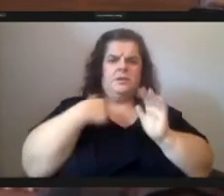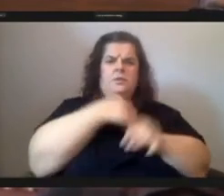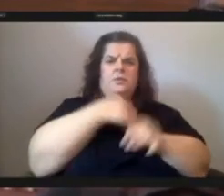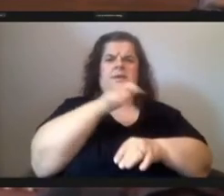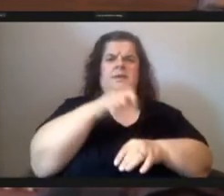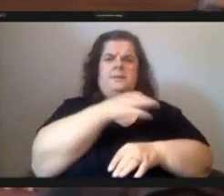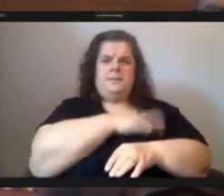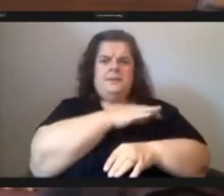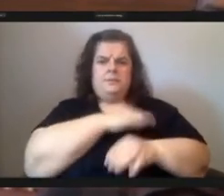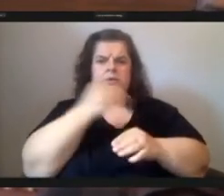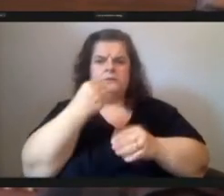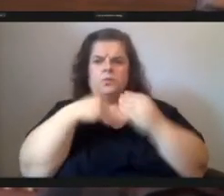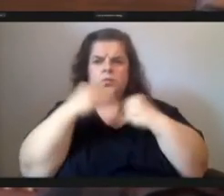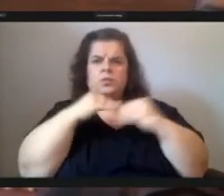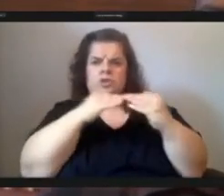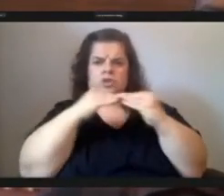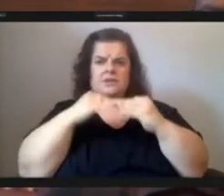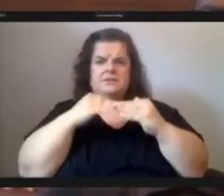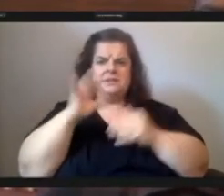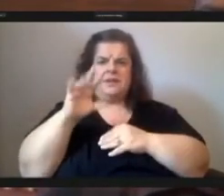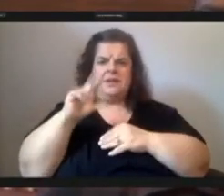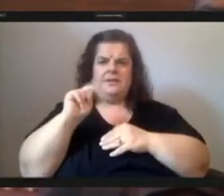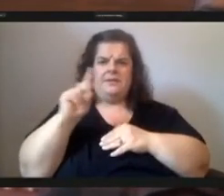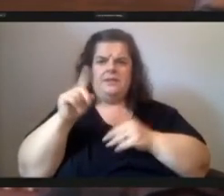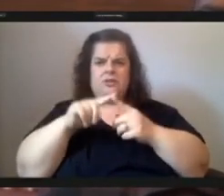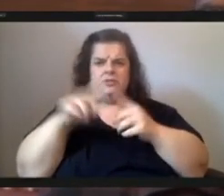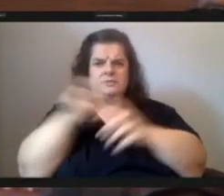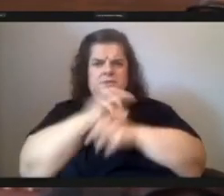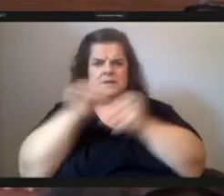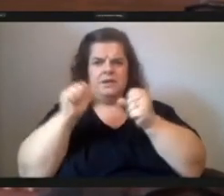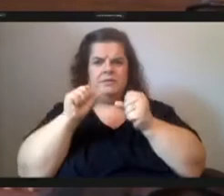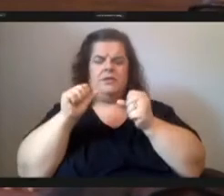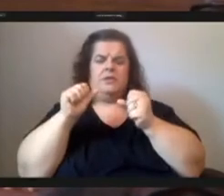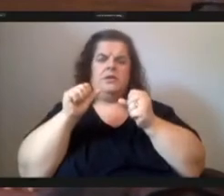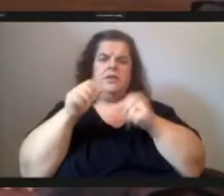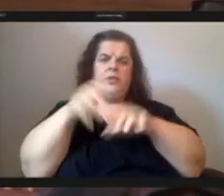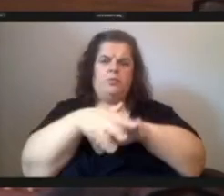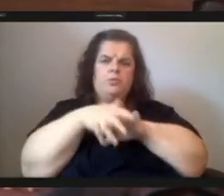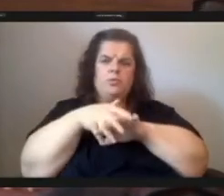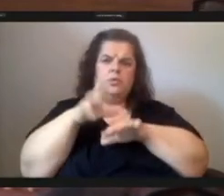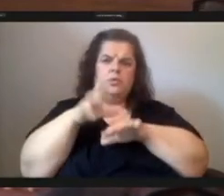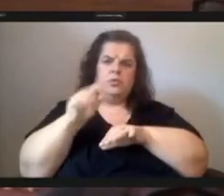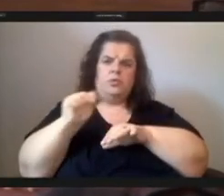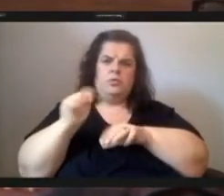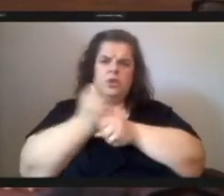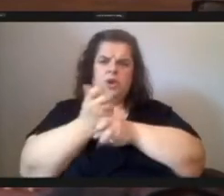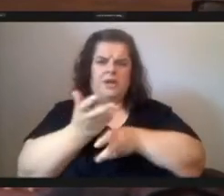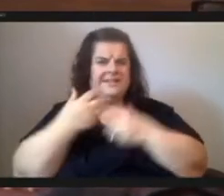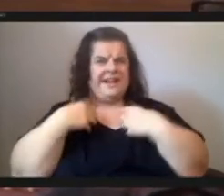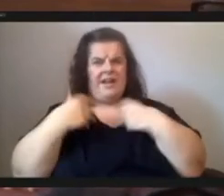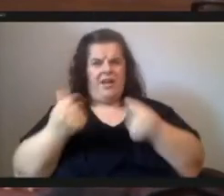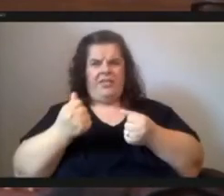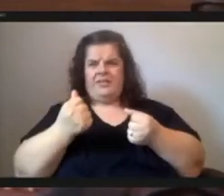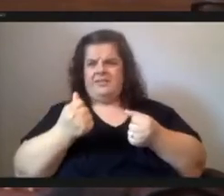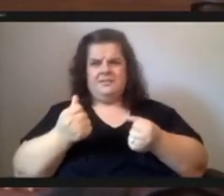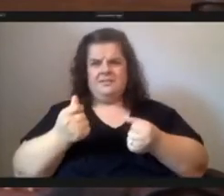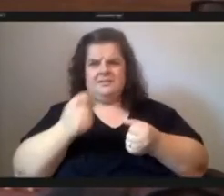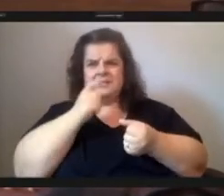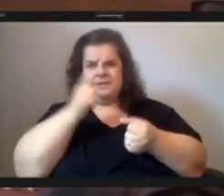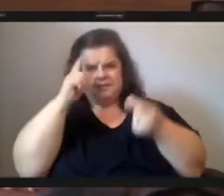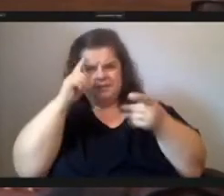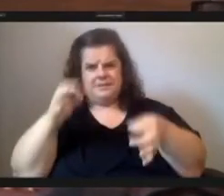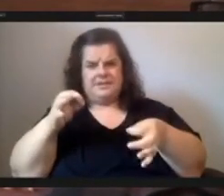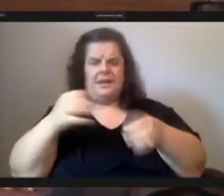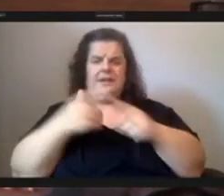justice fund to help tackle the root causes health status shouldn't be determined by a zip code and people